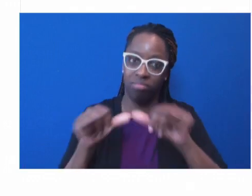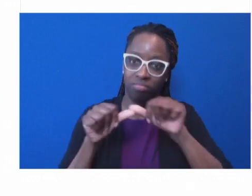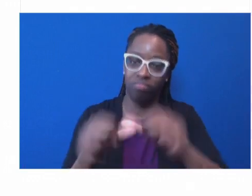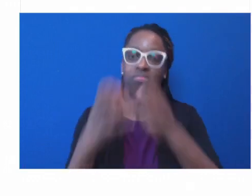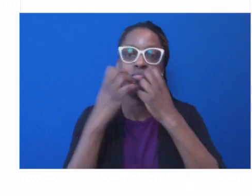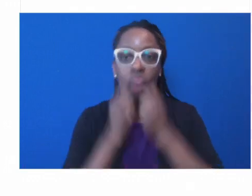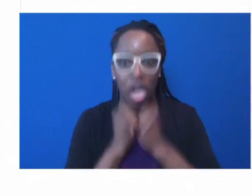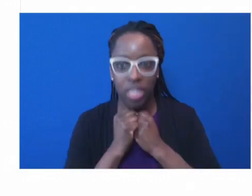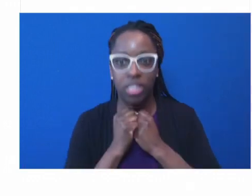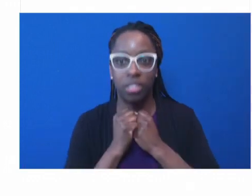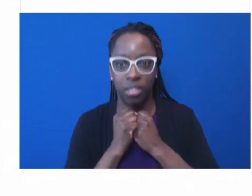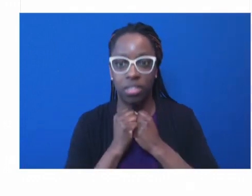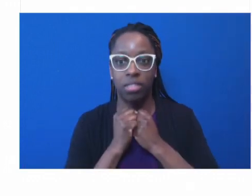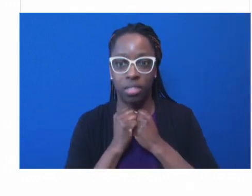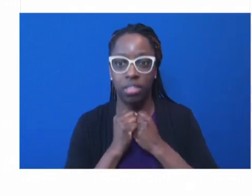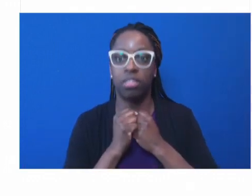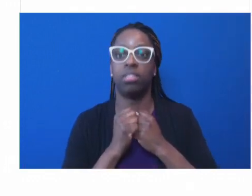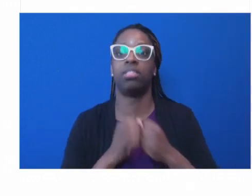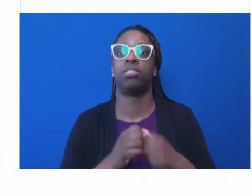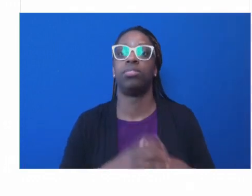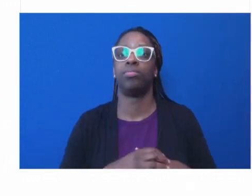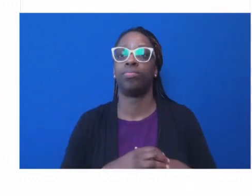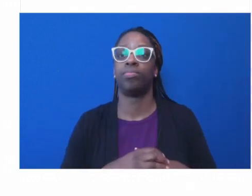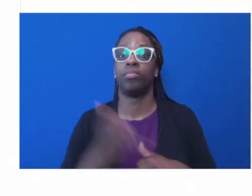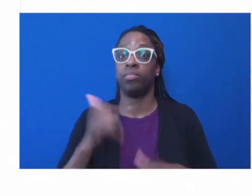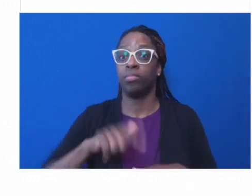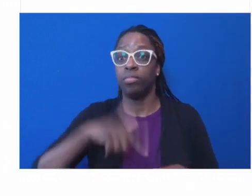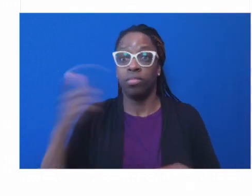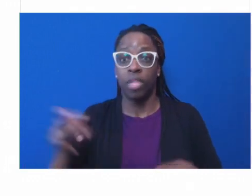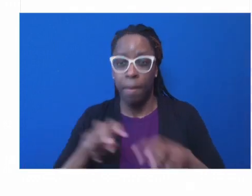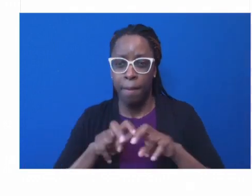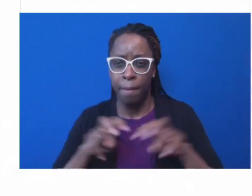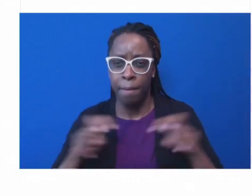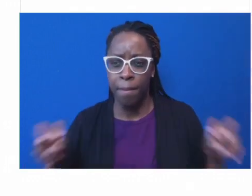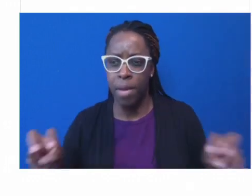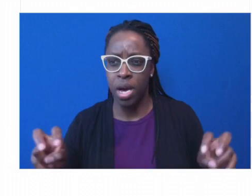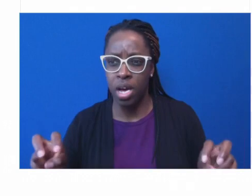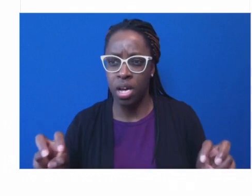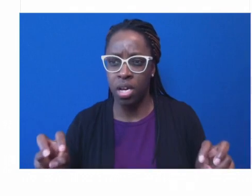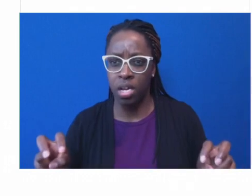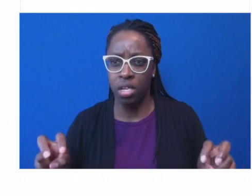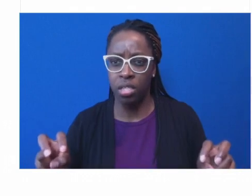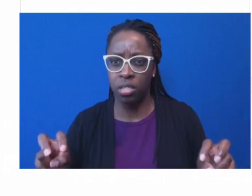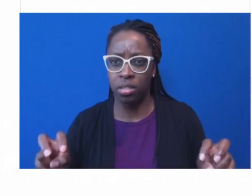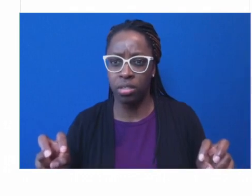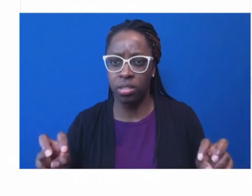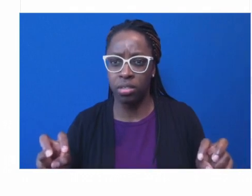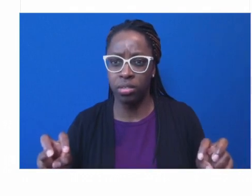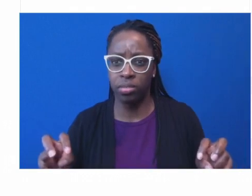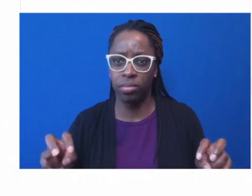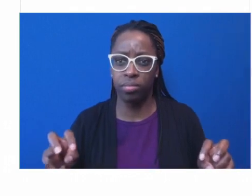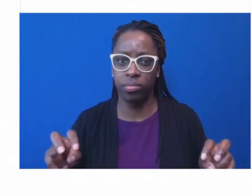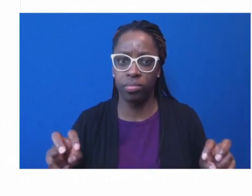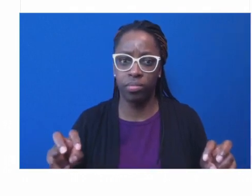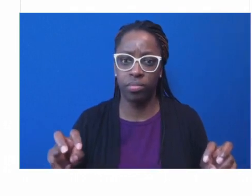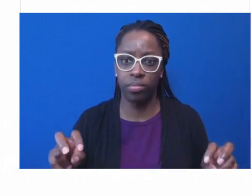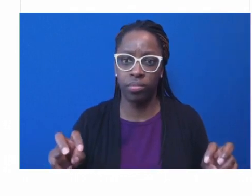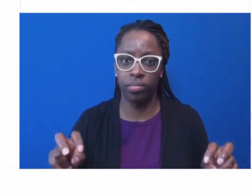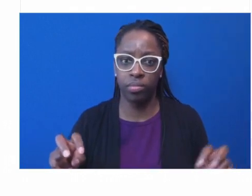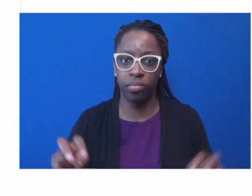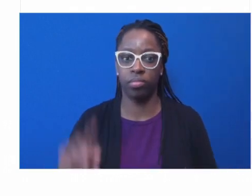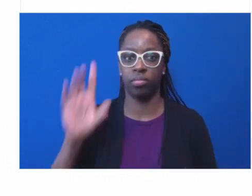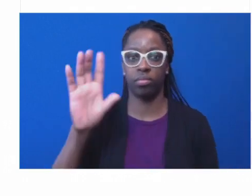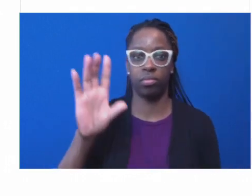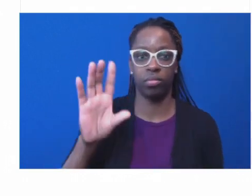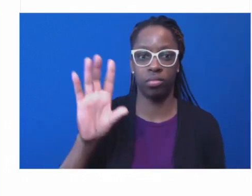Vice President and Director for RAND Social and Economic Wellbeing with the RAND Corporation. Anita, please, you have the floor.